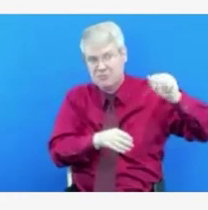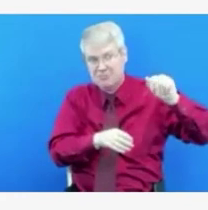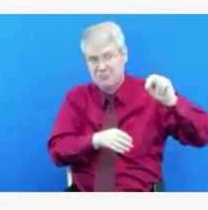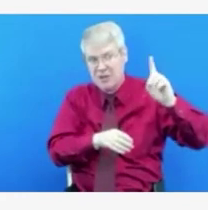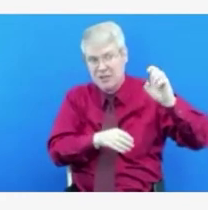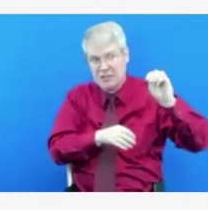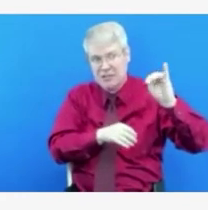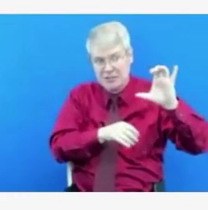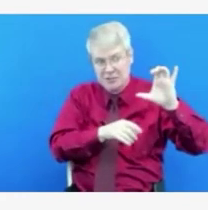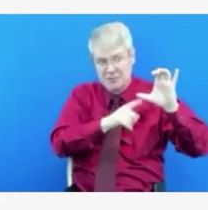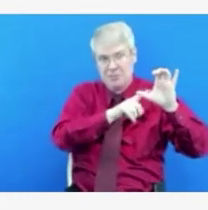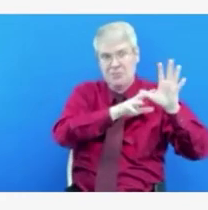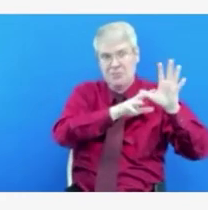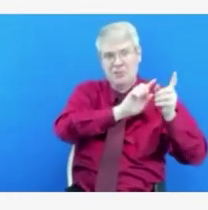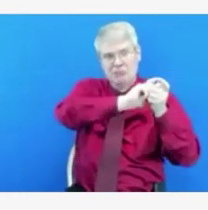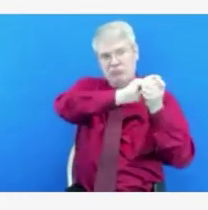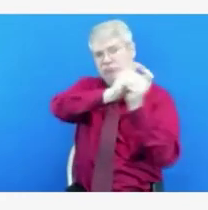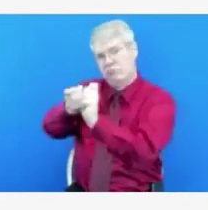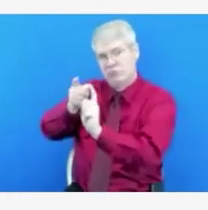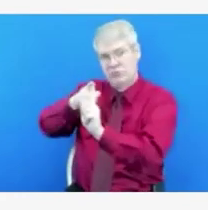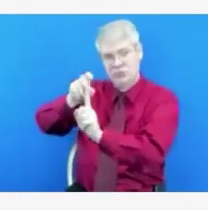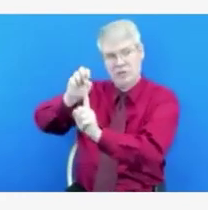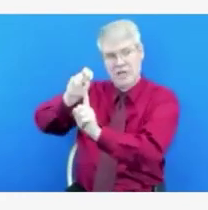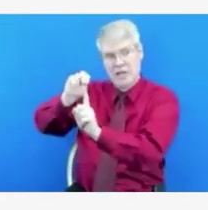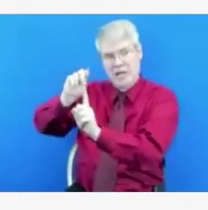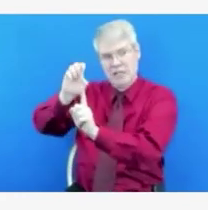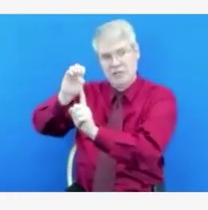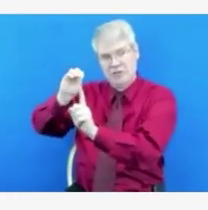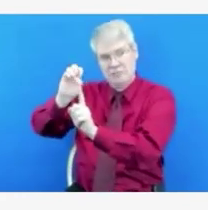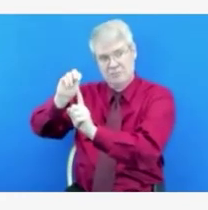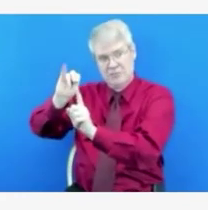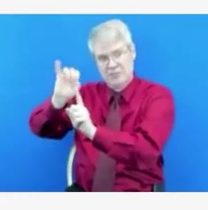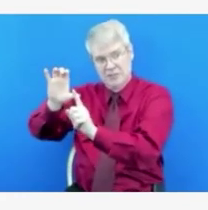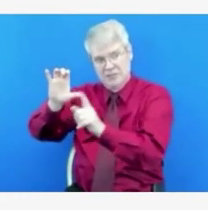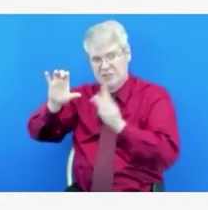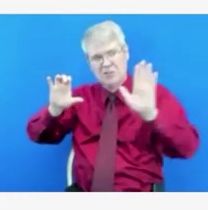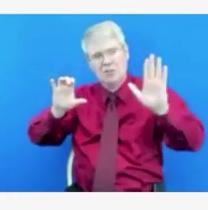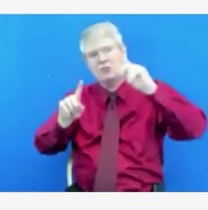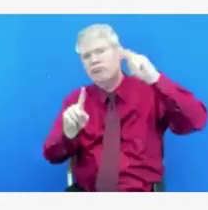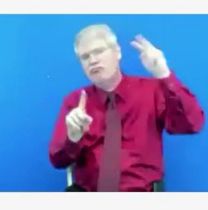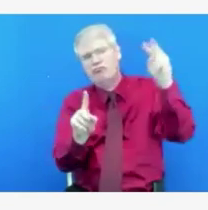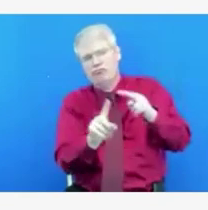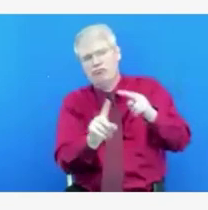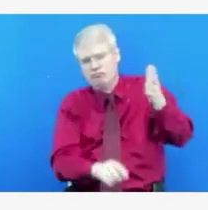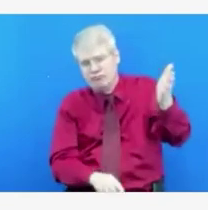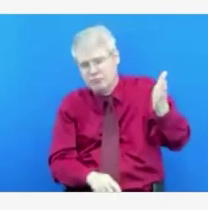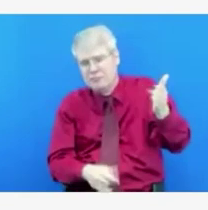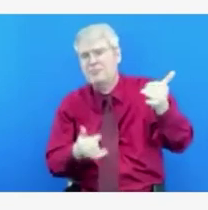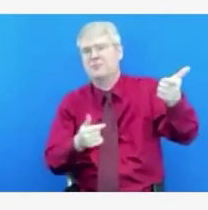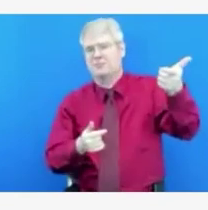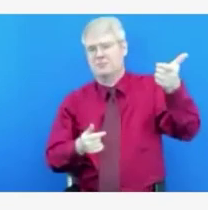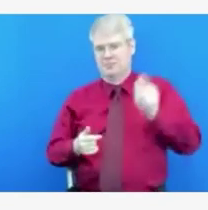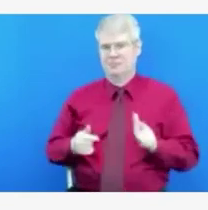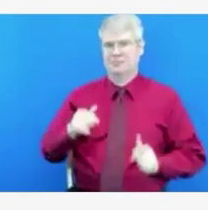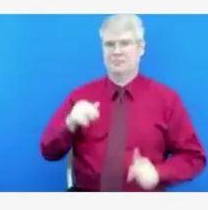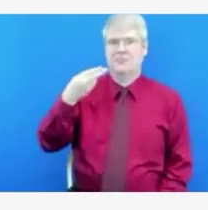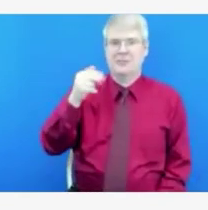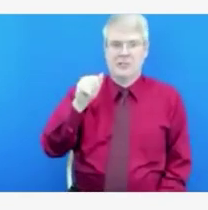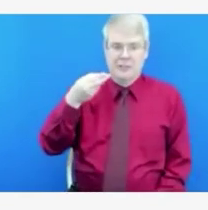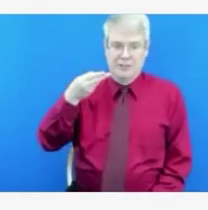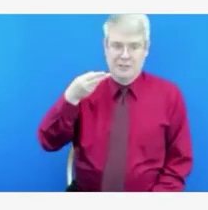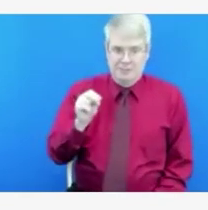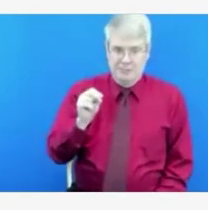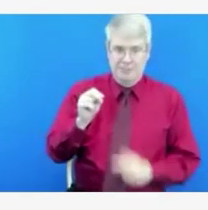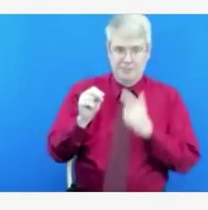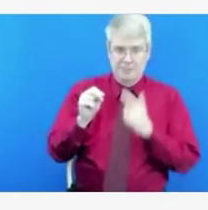perspective. Yeah. Hey, thank you, Elke. Yeah. I think that, you know, a lot of analogies are made off into